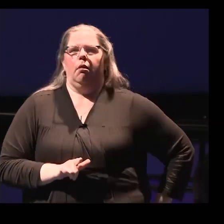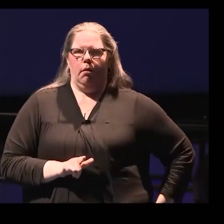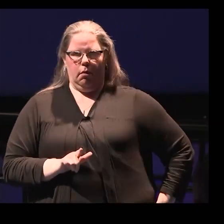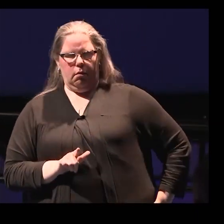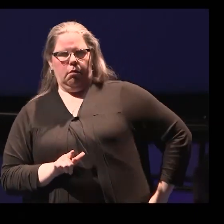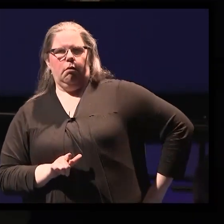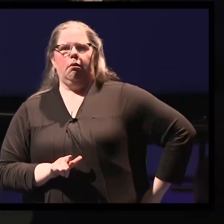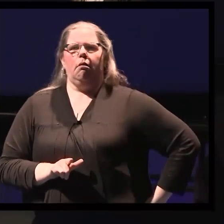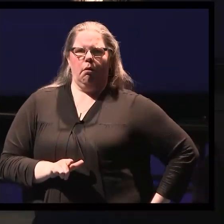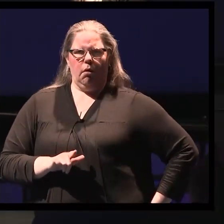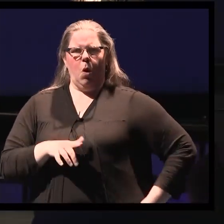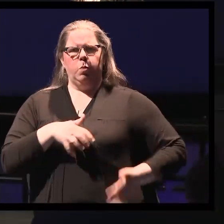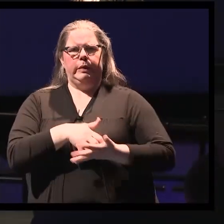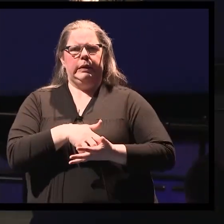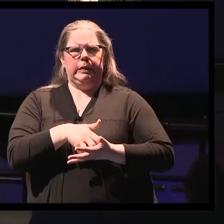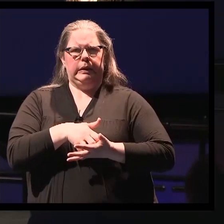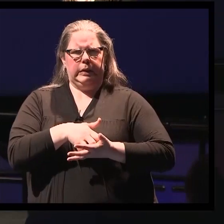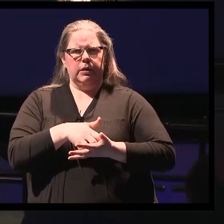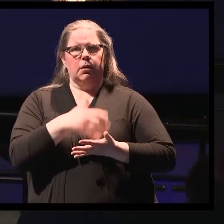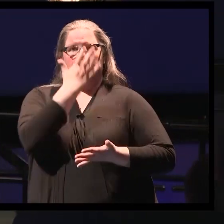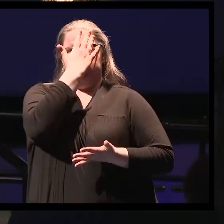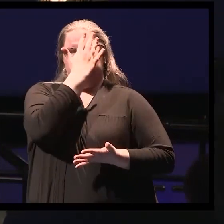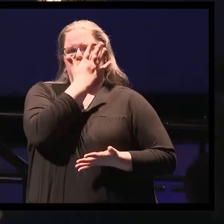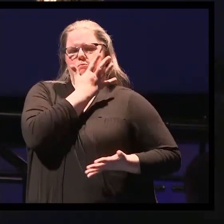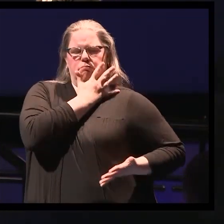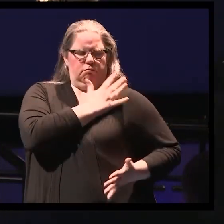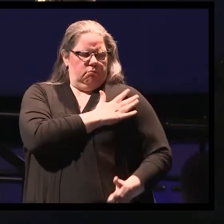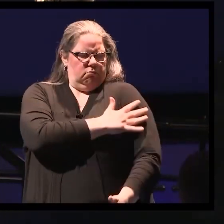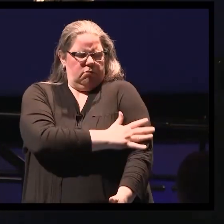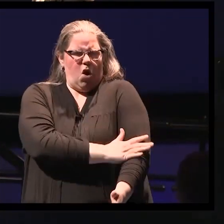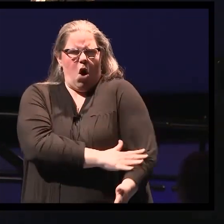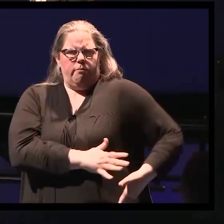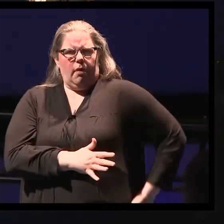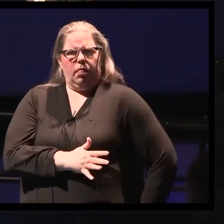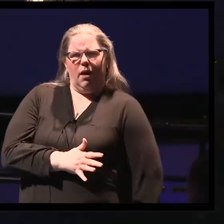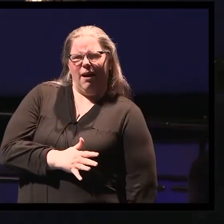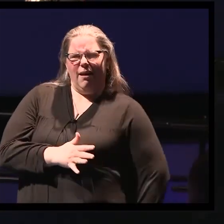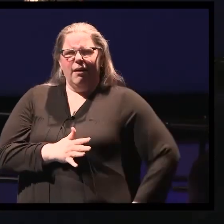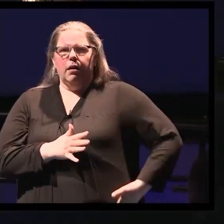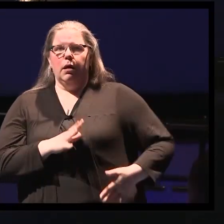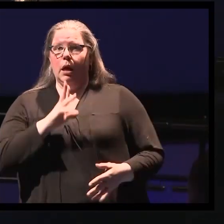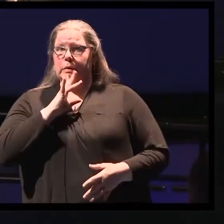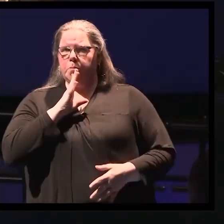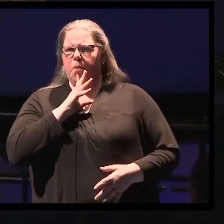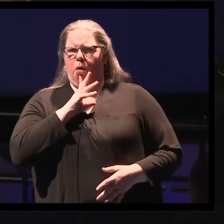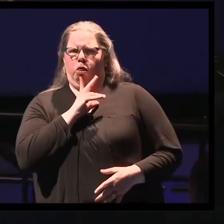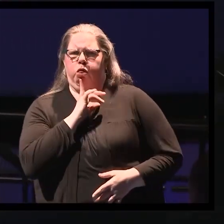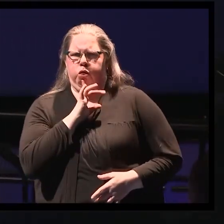impacting her face, arm, and leg. She also notices episodes of slurred speech.